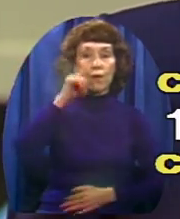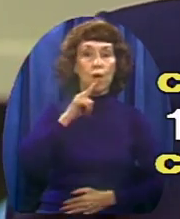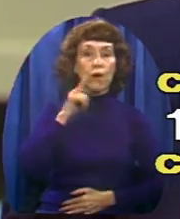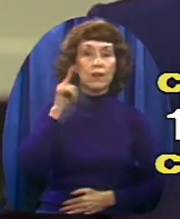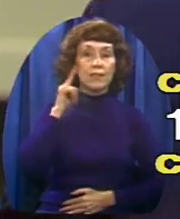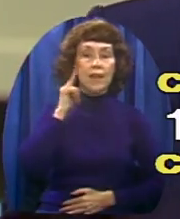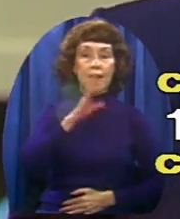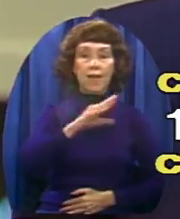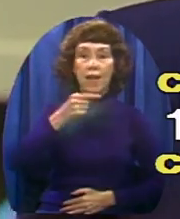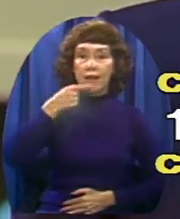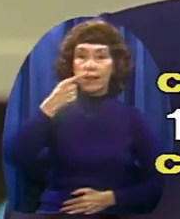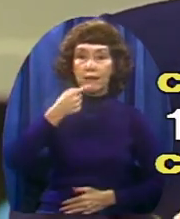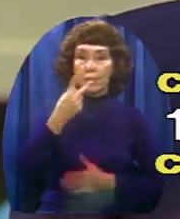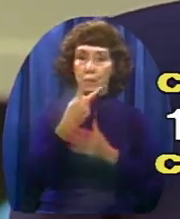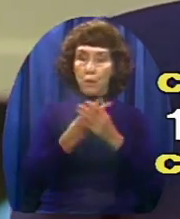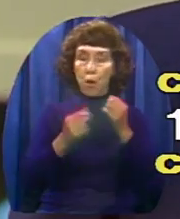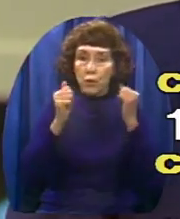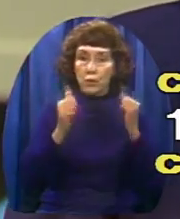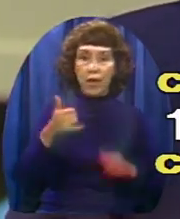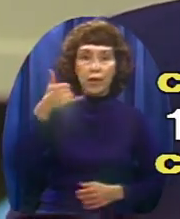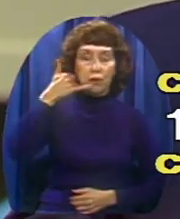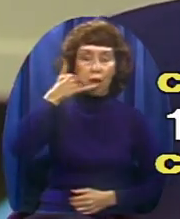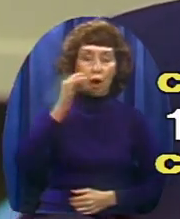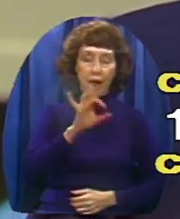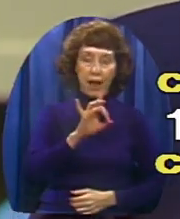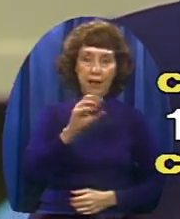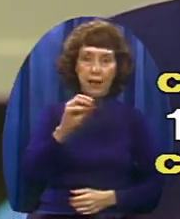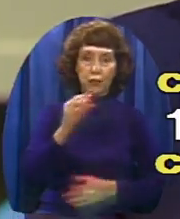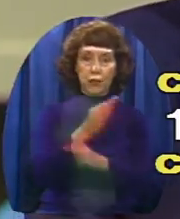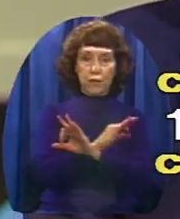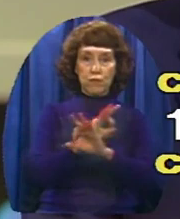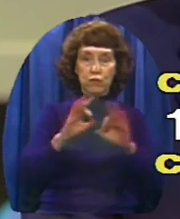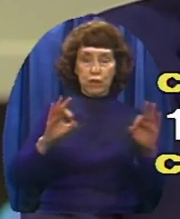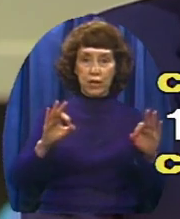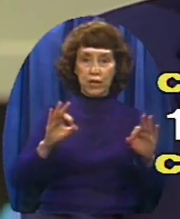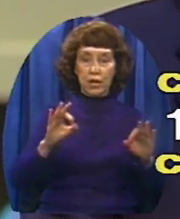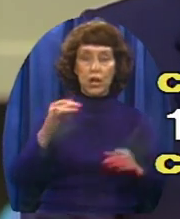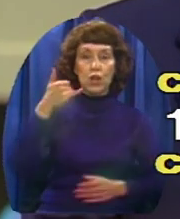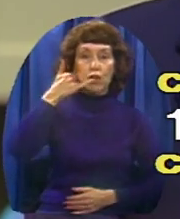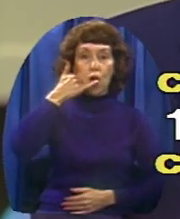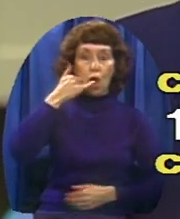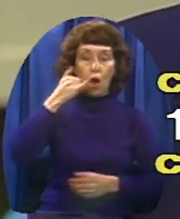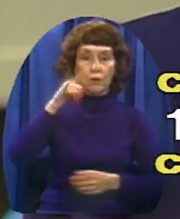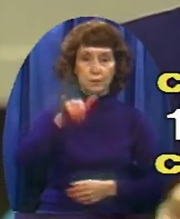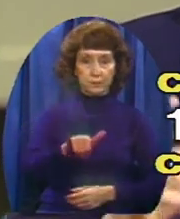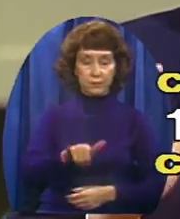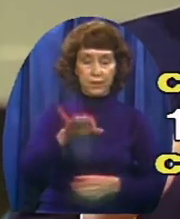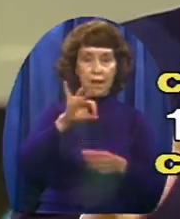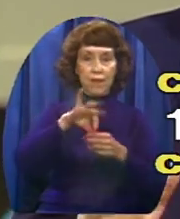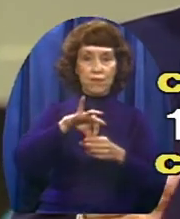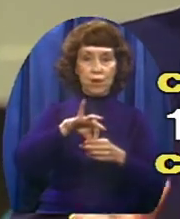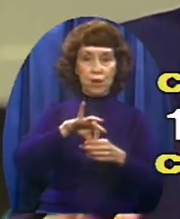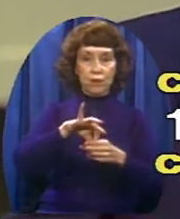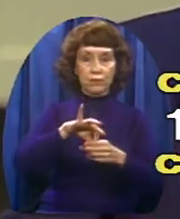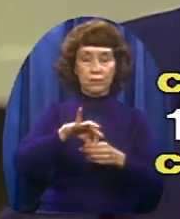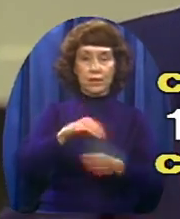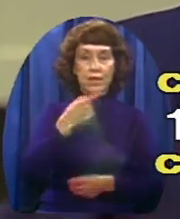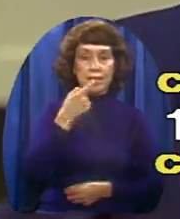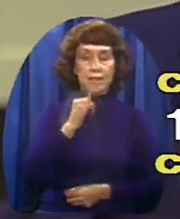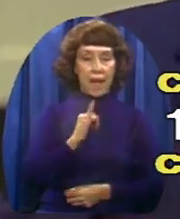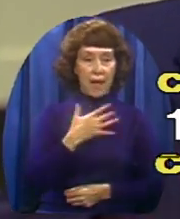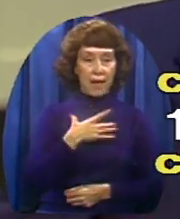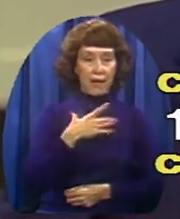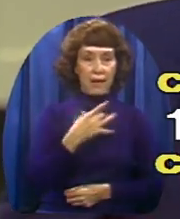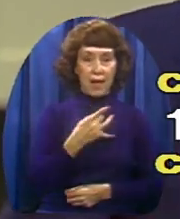Virginia, 1-800-446-5000. Just simply call and say, I'd like to vote